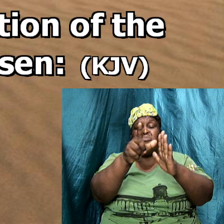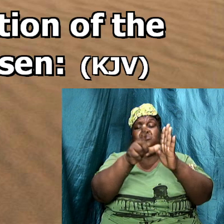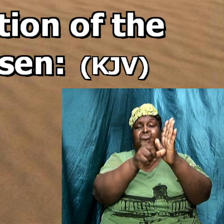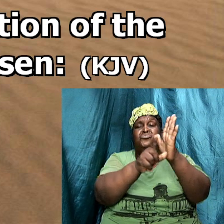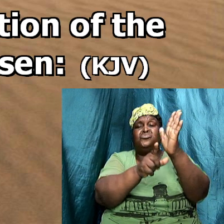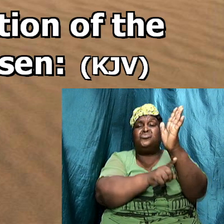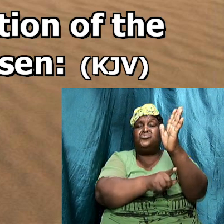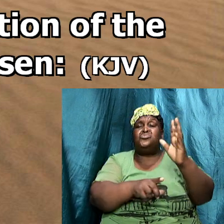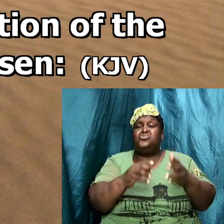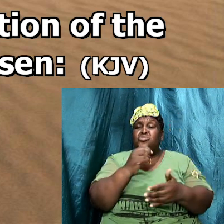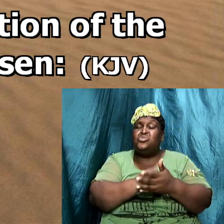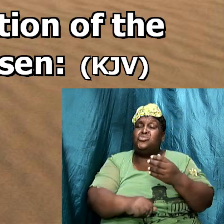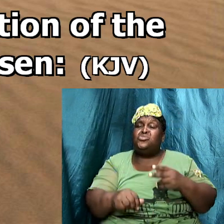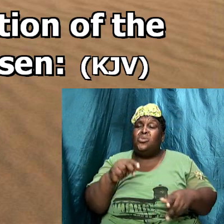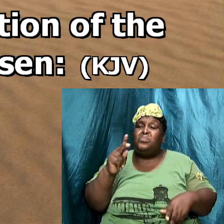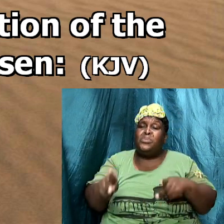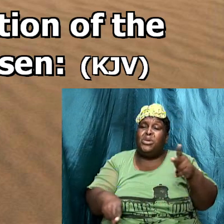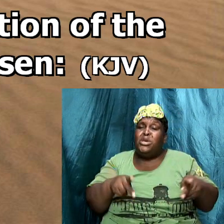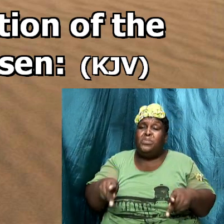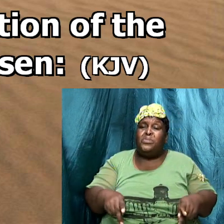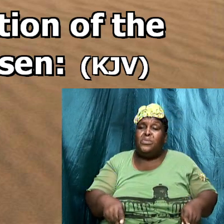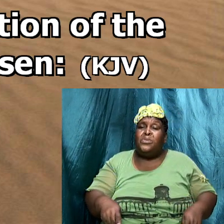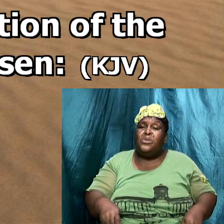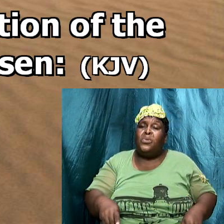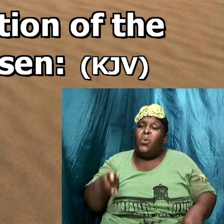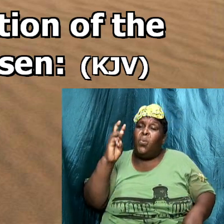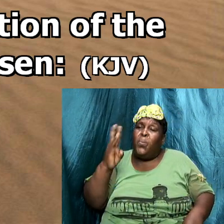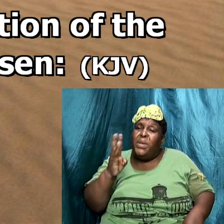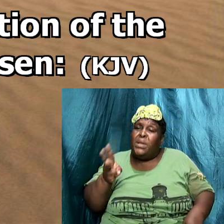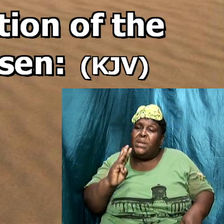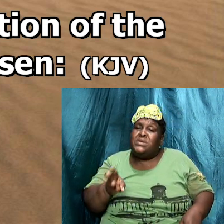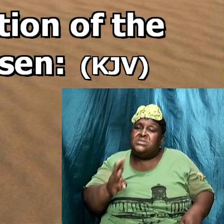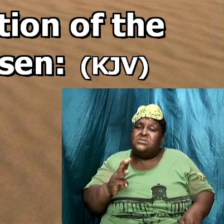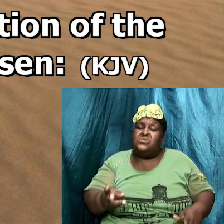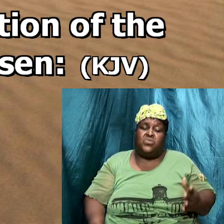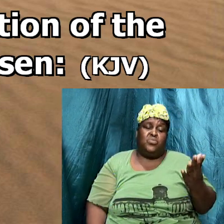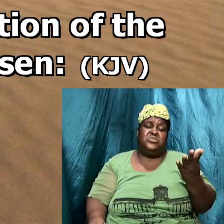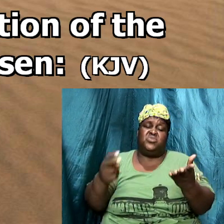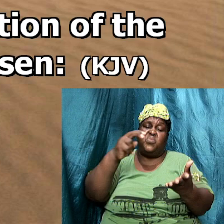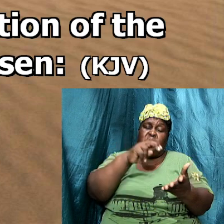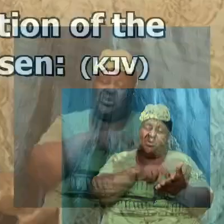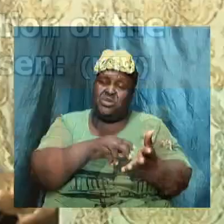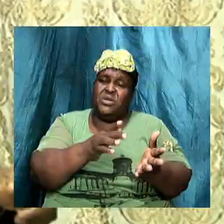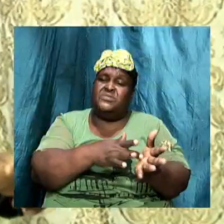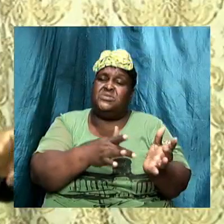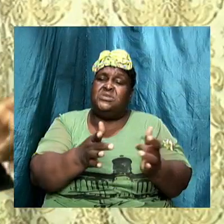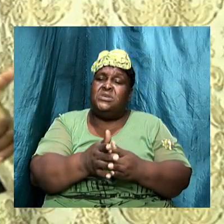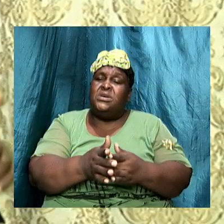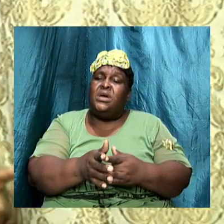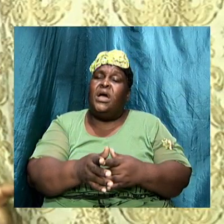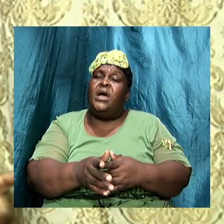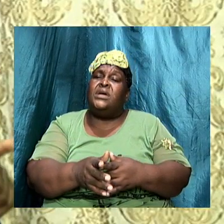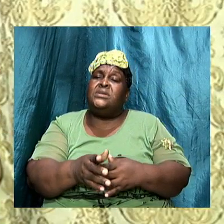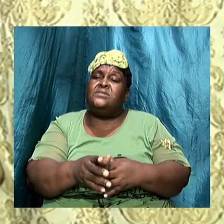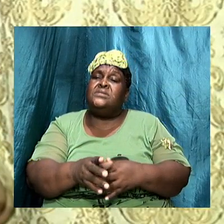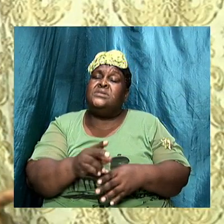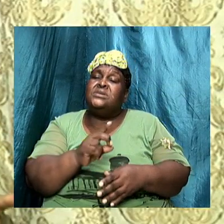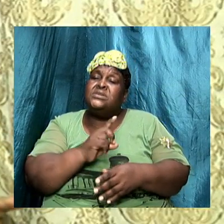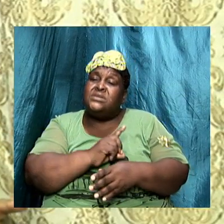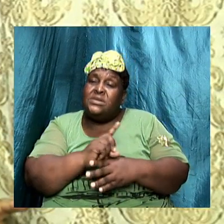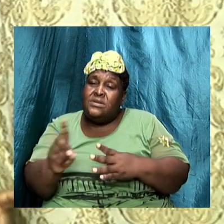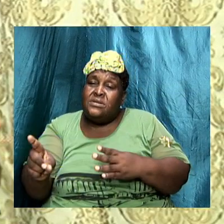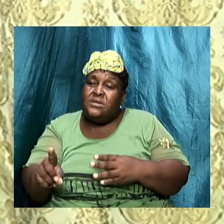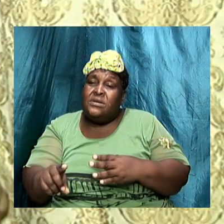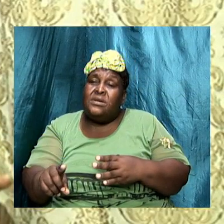who were eyewitnessed at the resurrection of Jesus and and and did that to convince the folks at